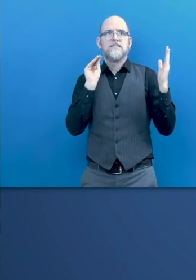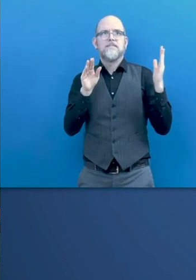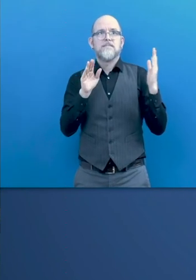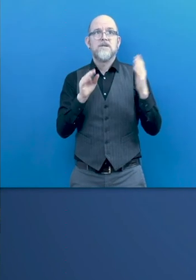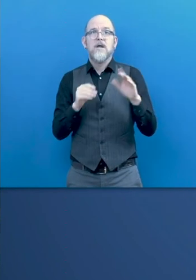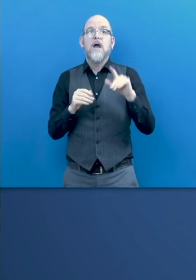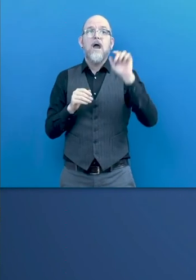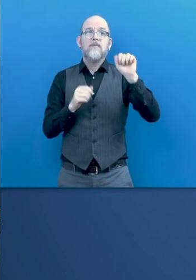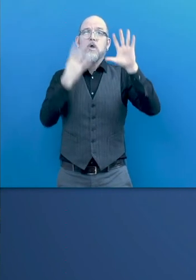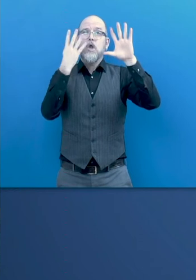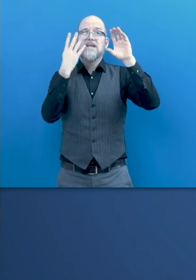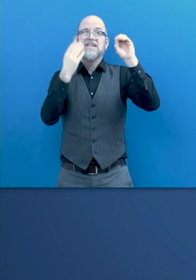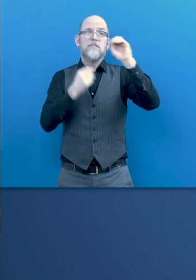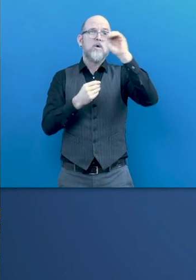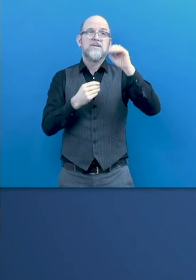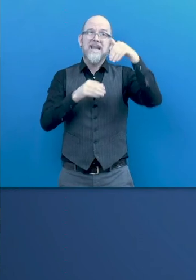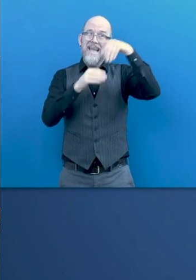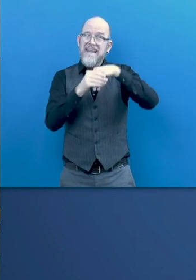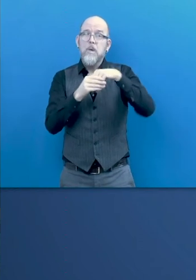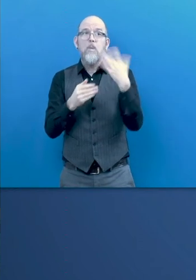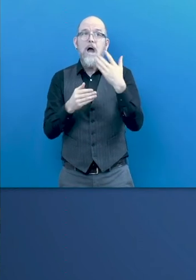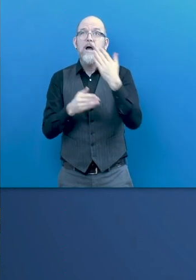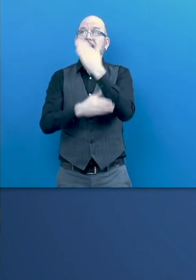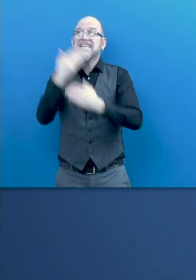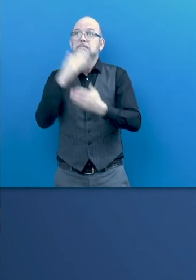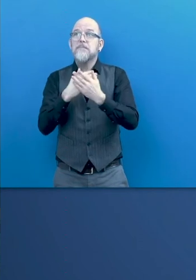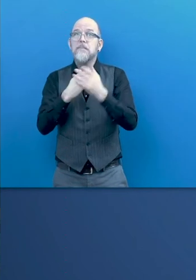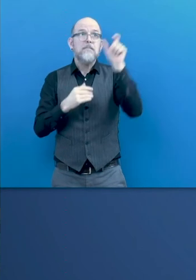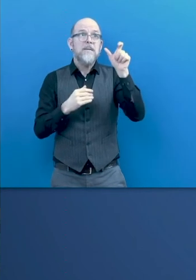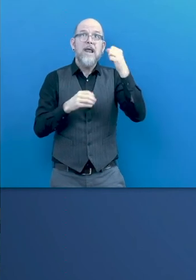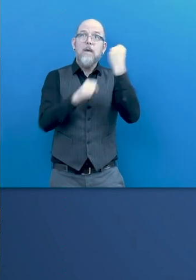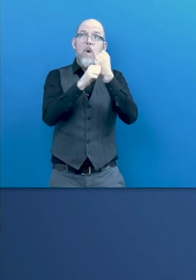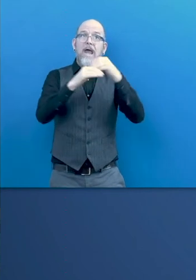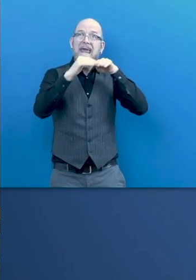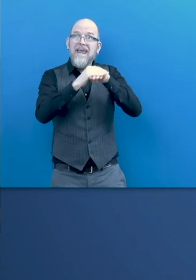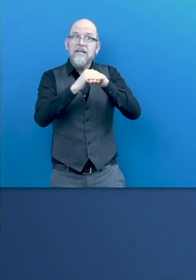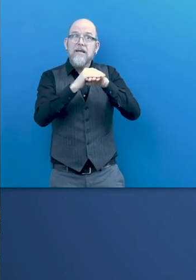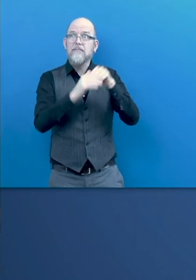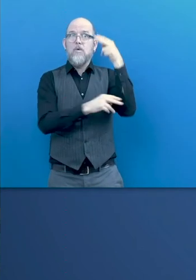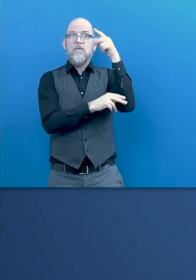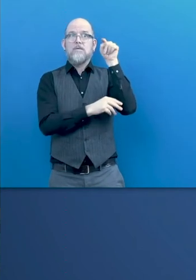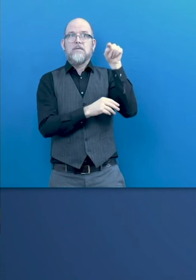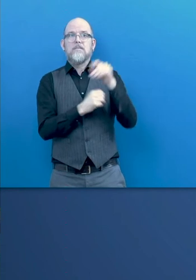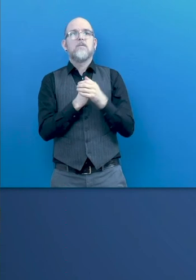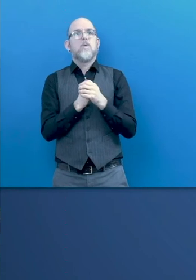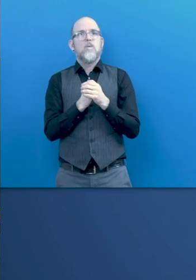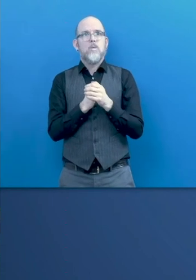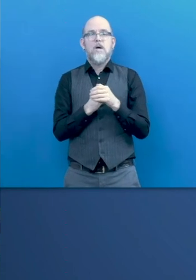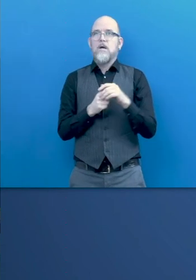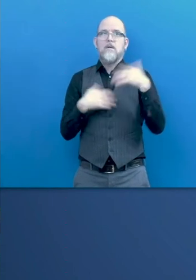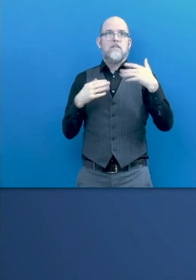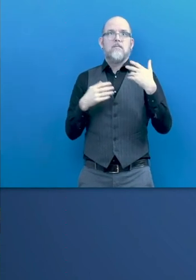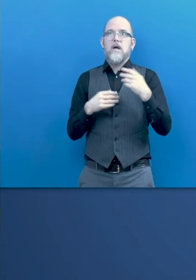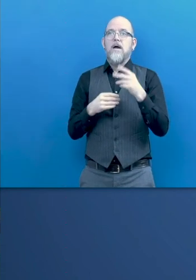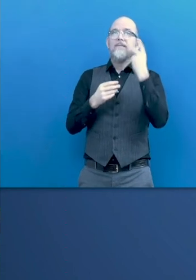% of people with disabilities among their employees. So, they fulfill a double mission among others.